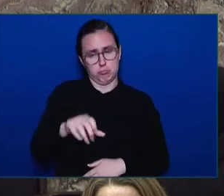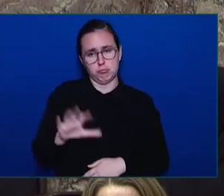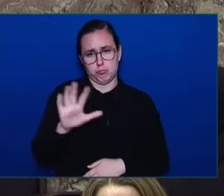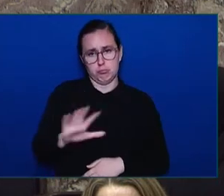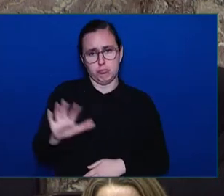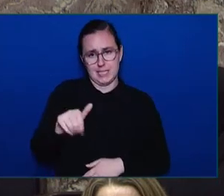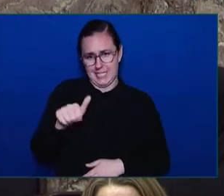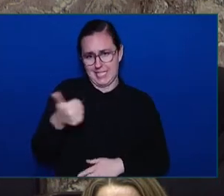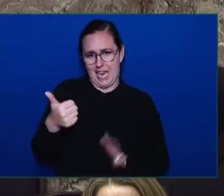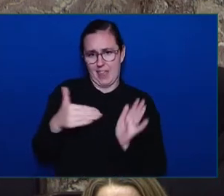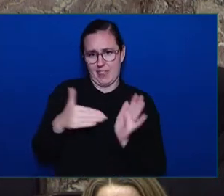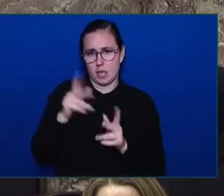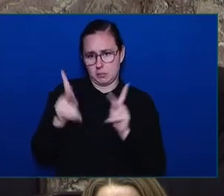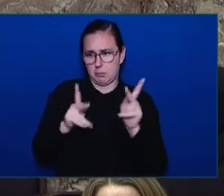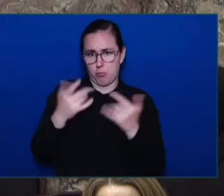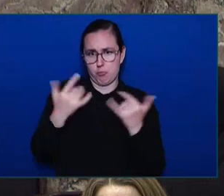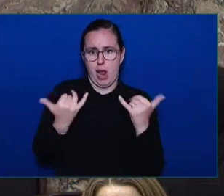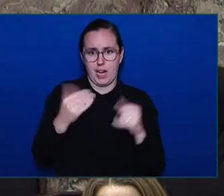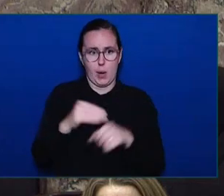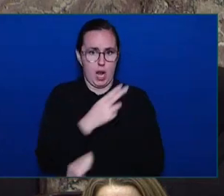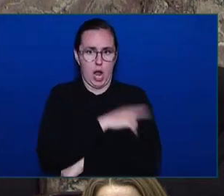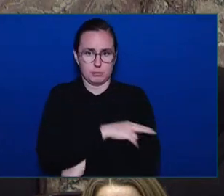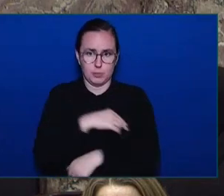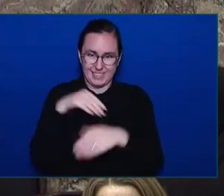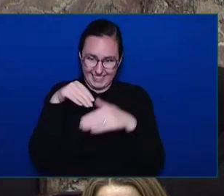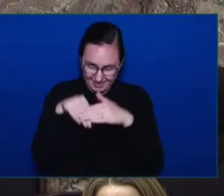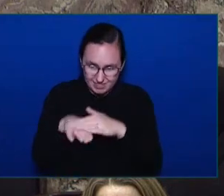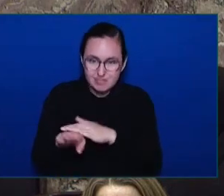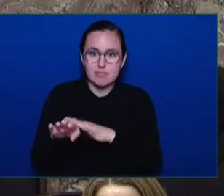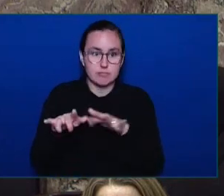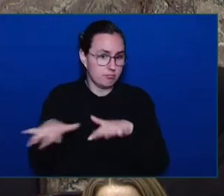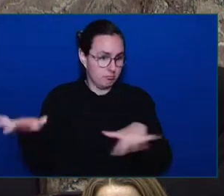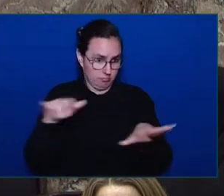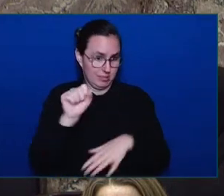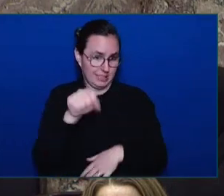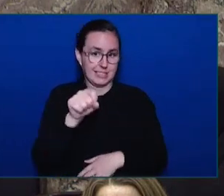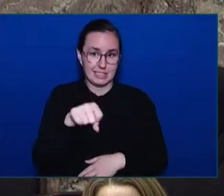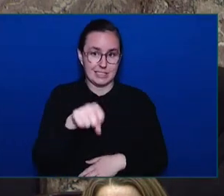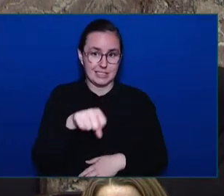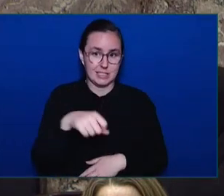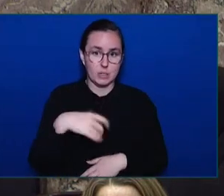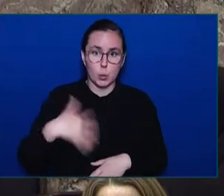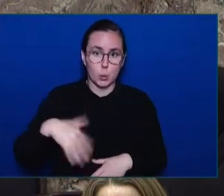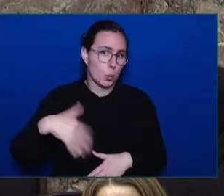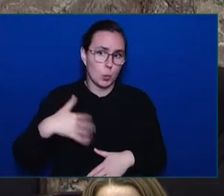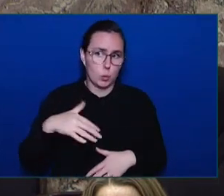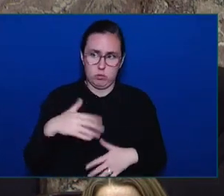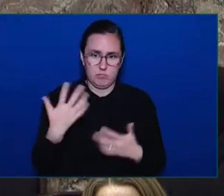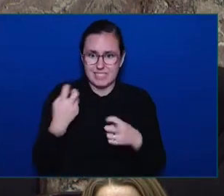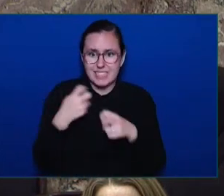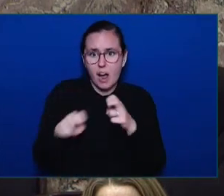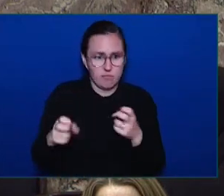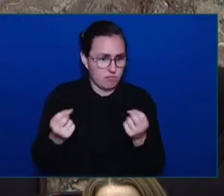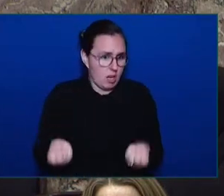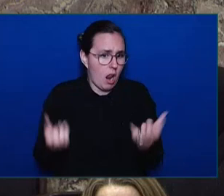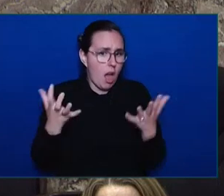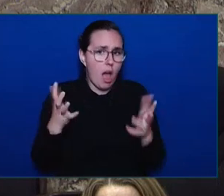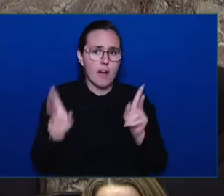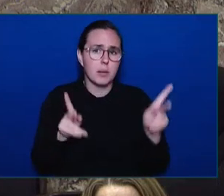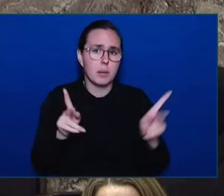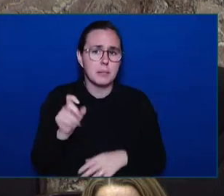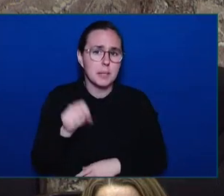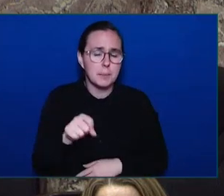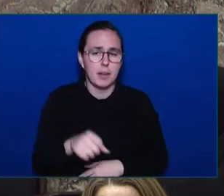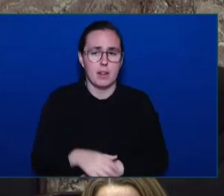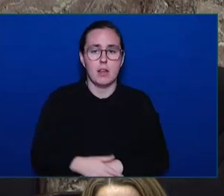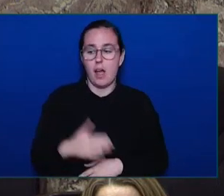hospitals in BC. And this is an exceptional challenge. And our staff, under the most difficult of circumstances, have